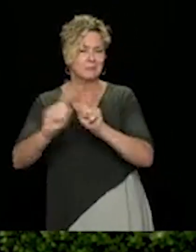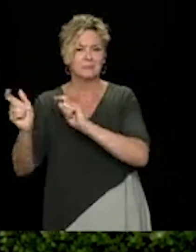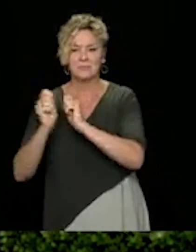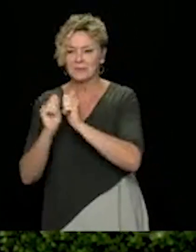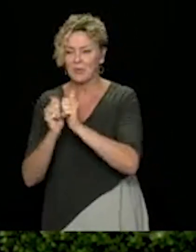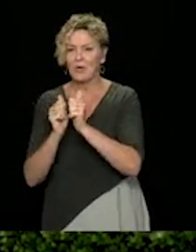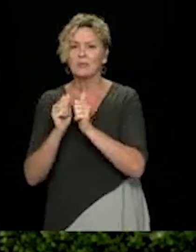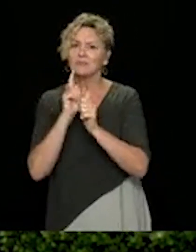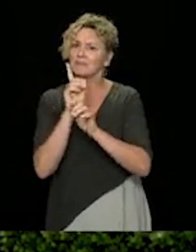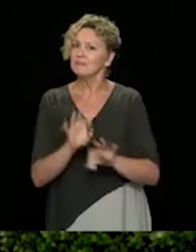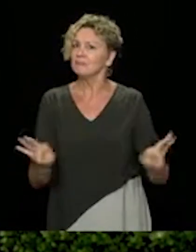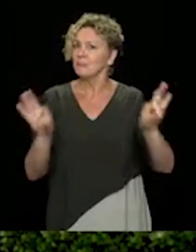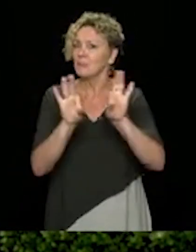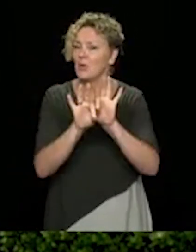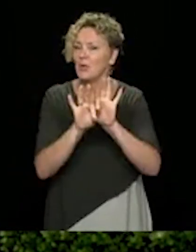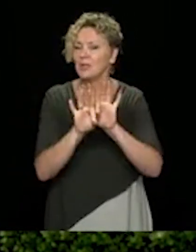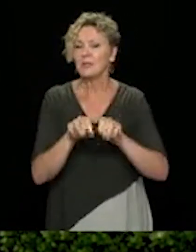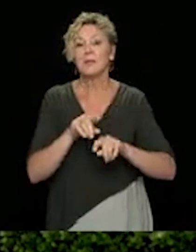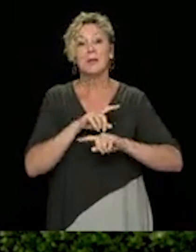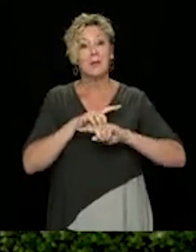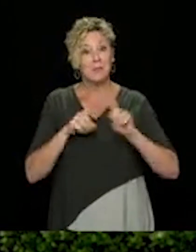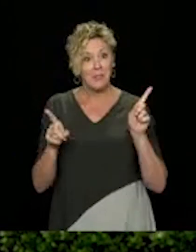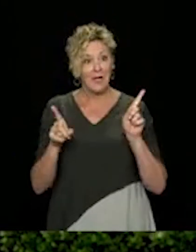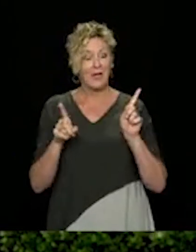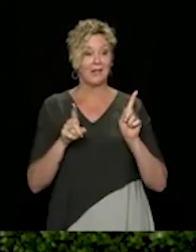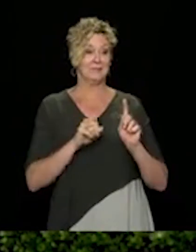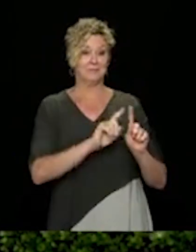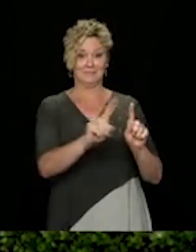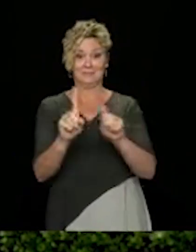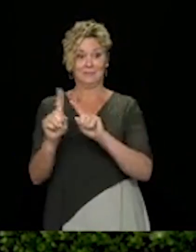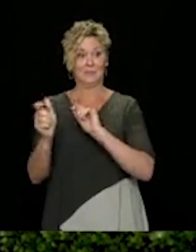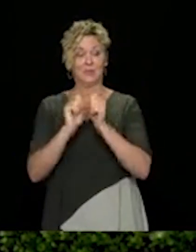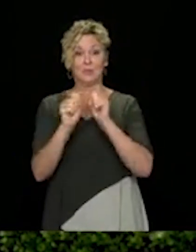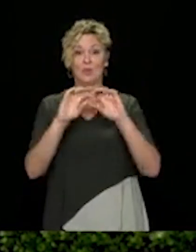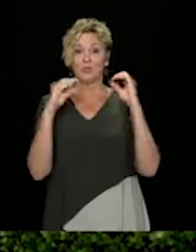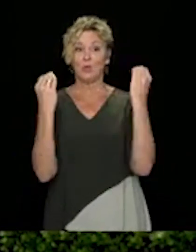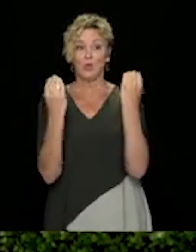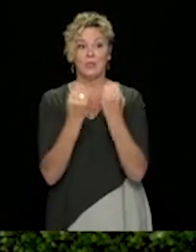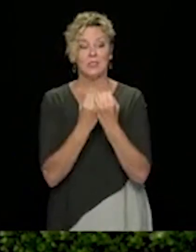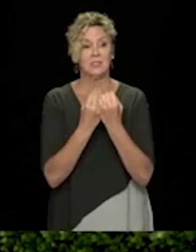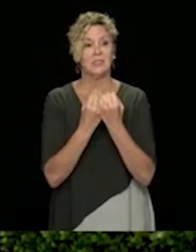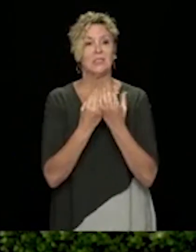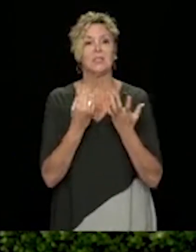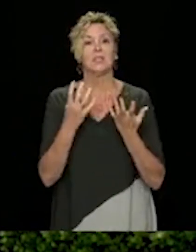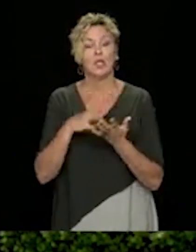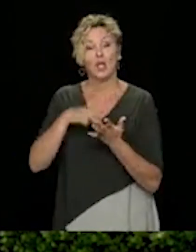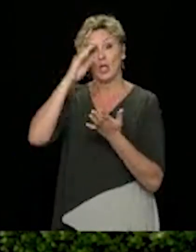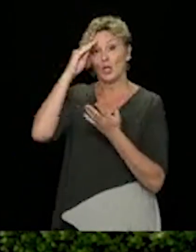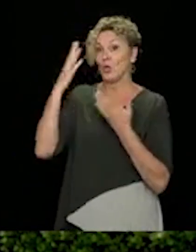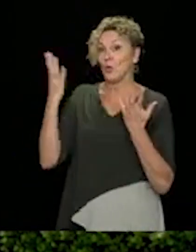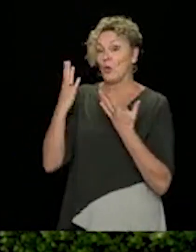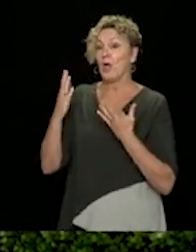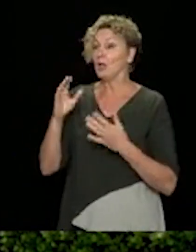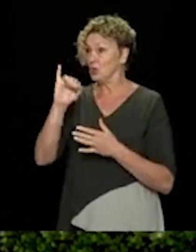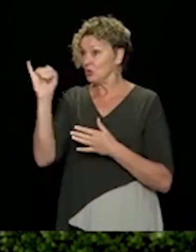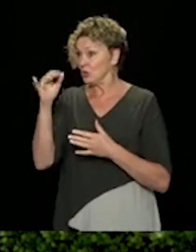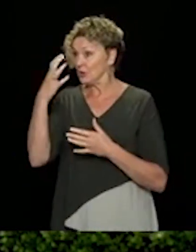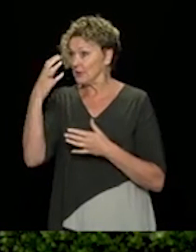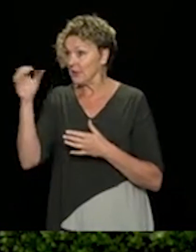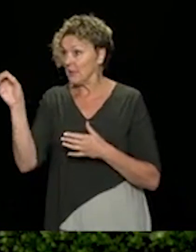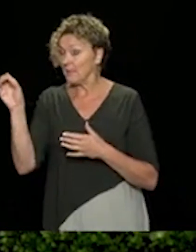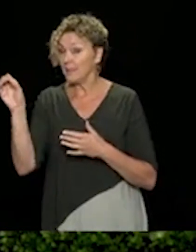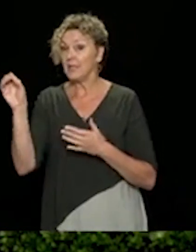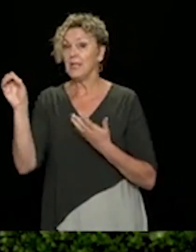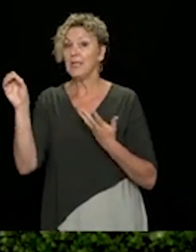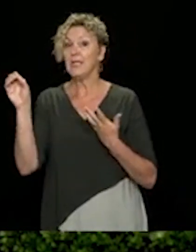increasingly organizations, provincial sport organizations, have been hearing from insurance companies that they're not prepared to insure